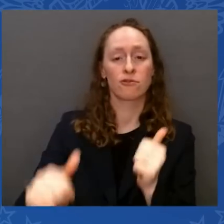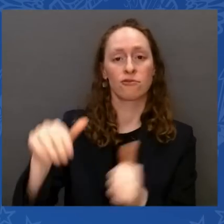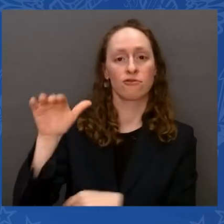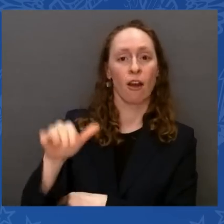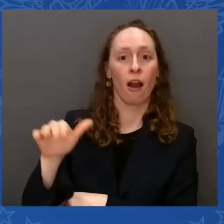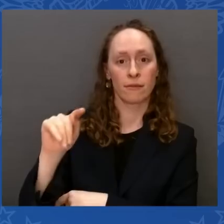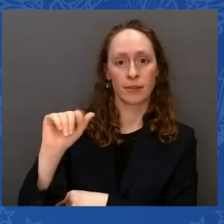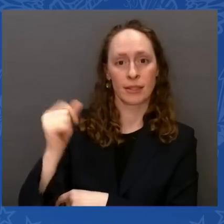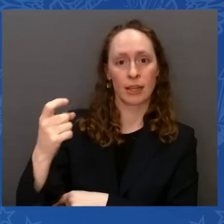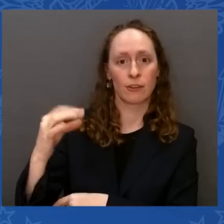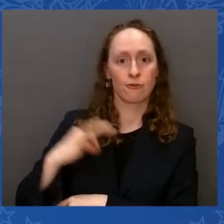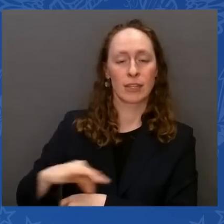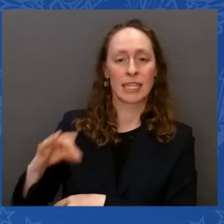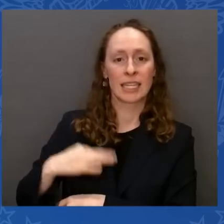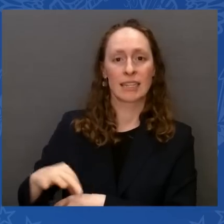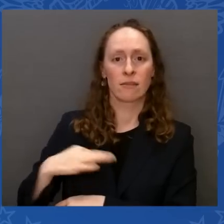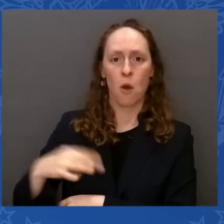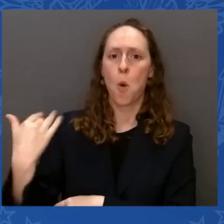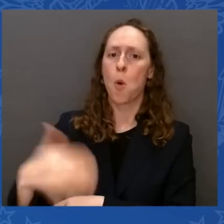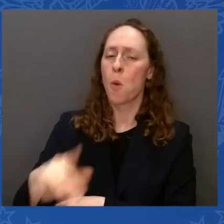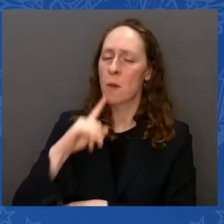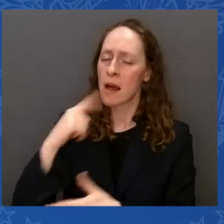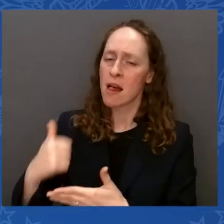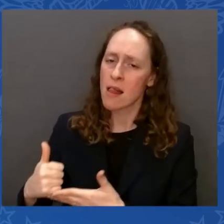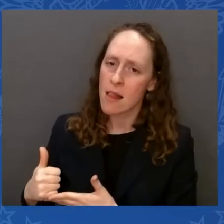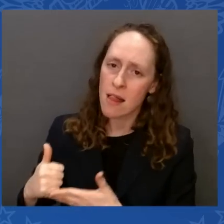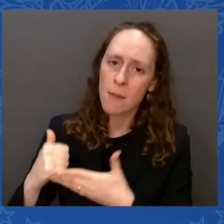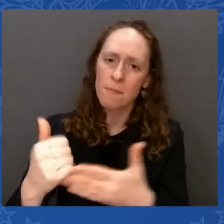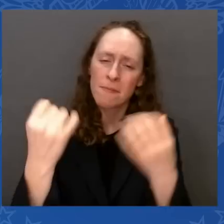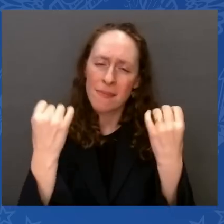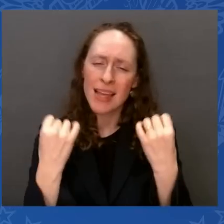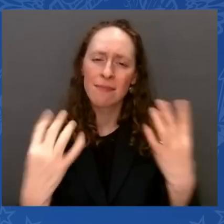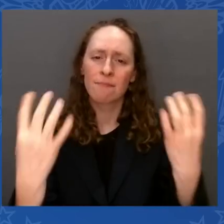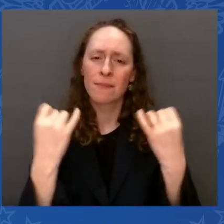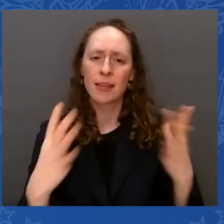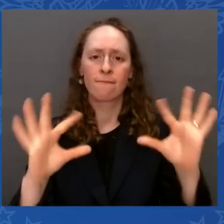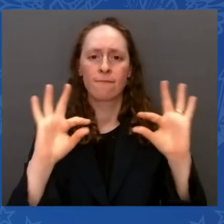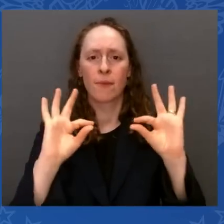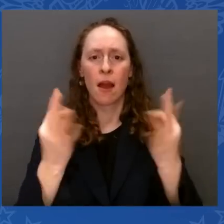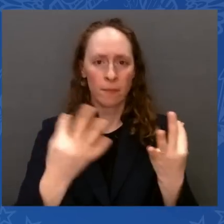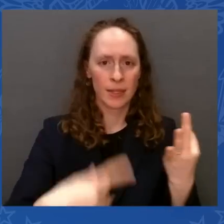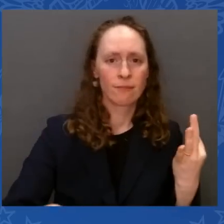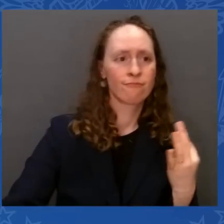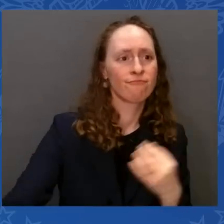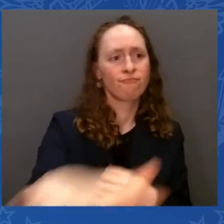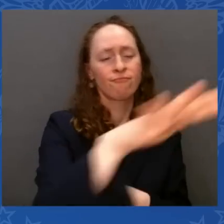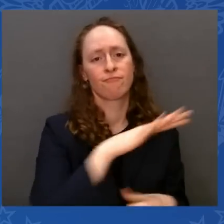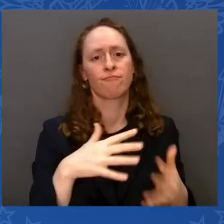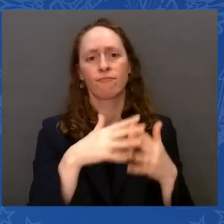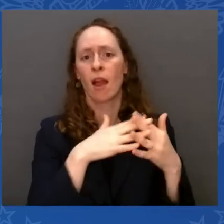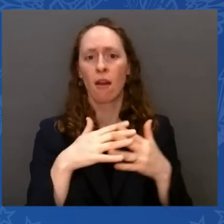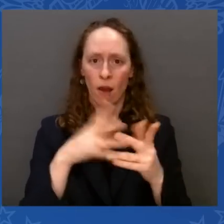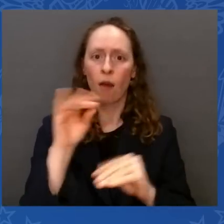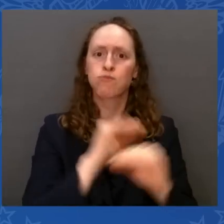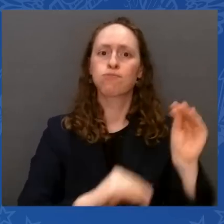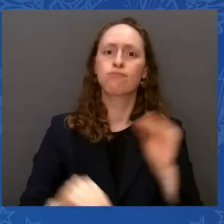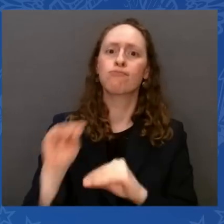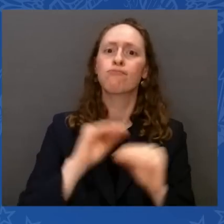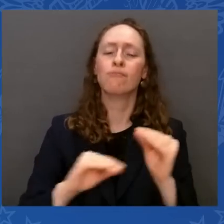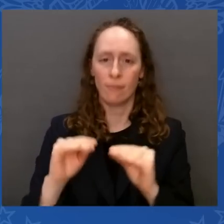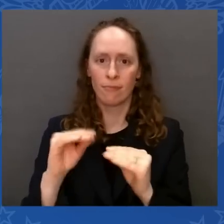for us to bring it back to life. Together, we enacted historic infrastructure